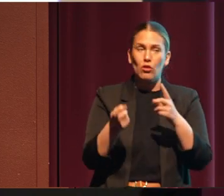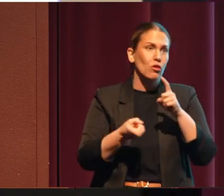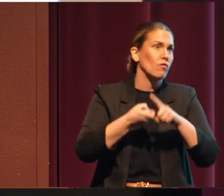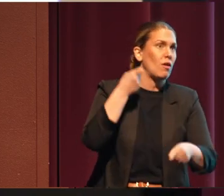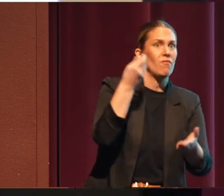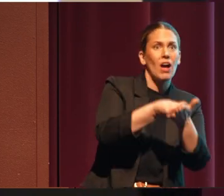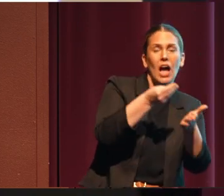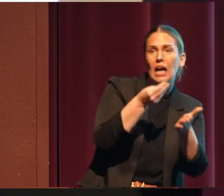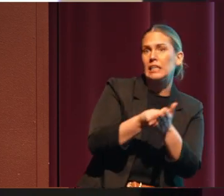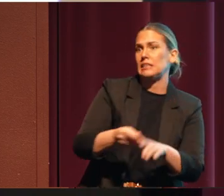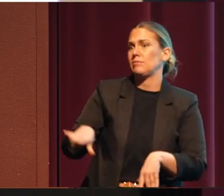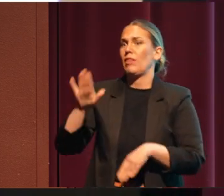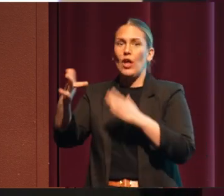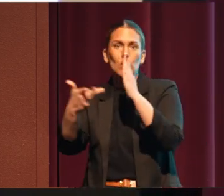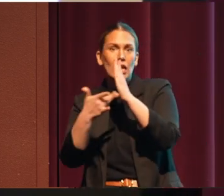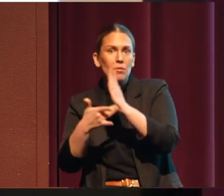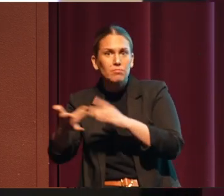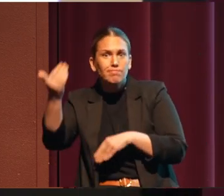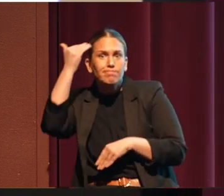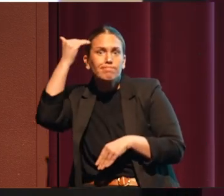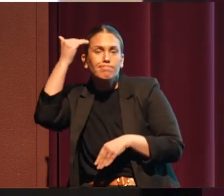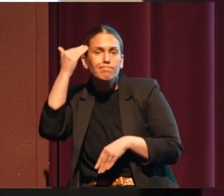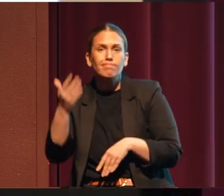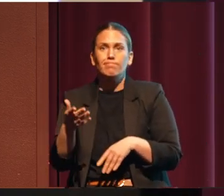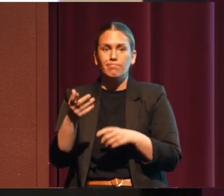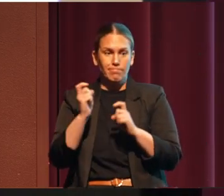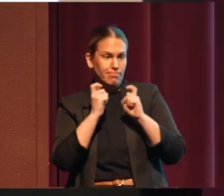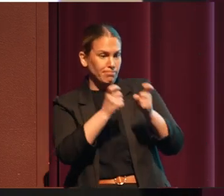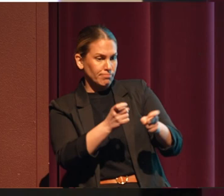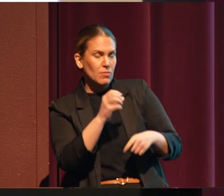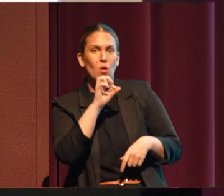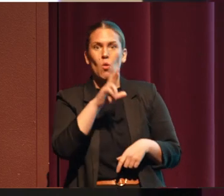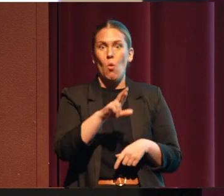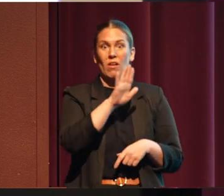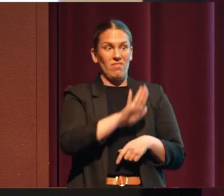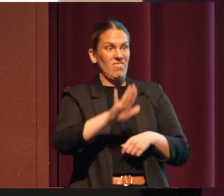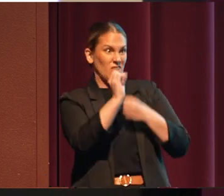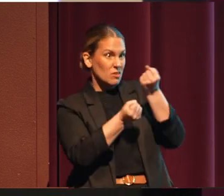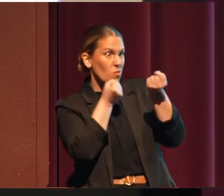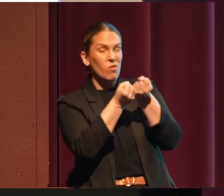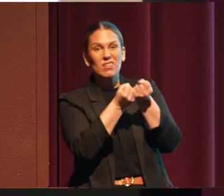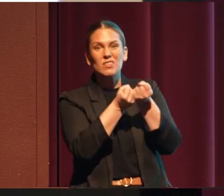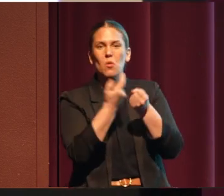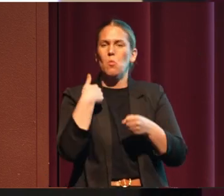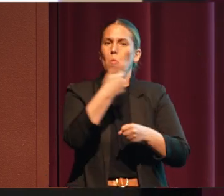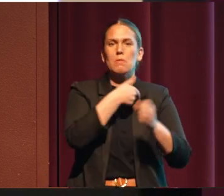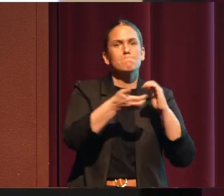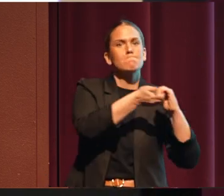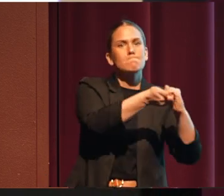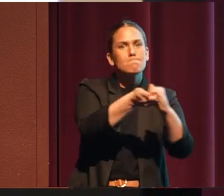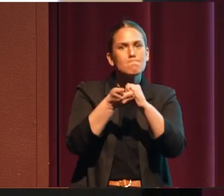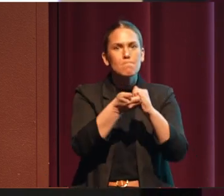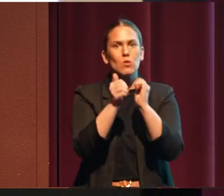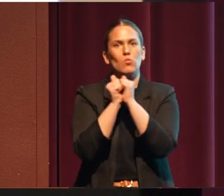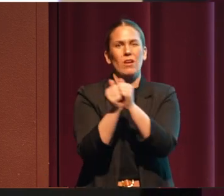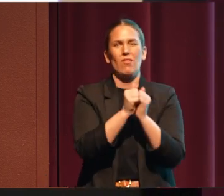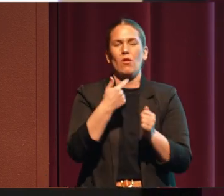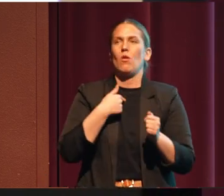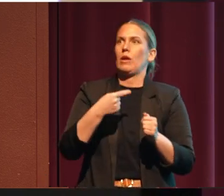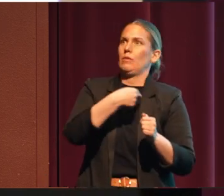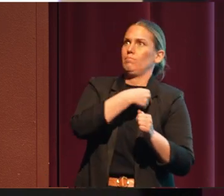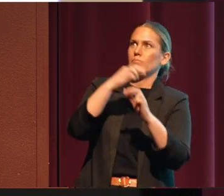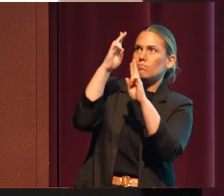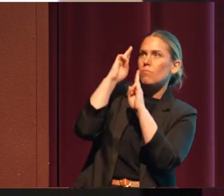expertise, or comes through community support, we really do this work together. And we are extremely honored to have the